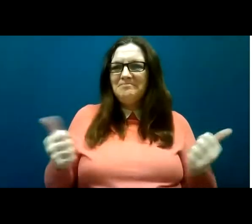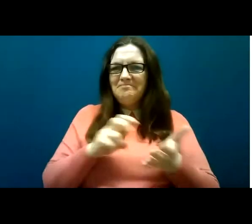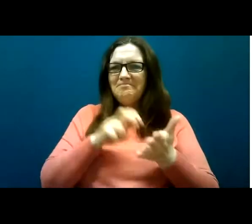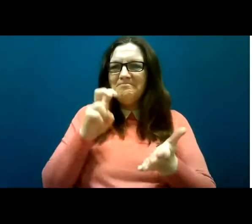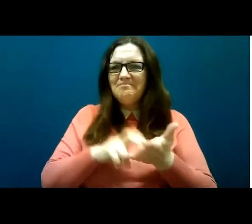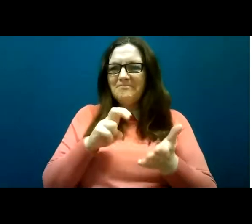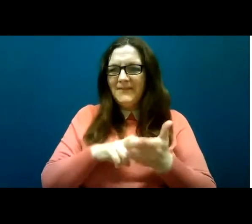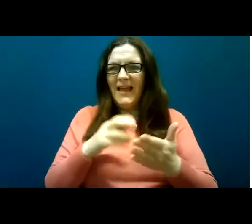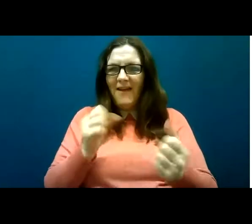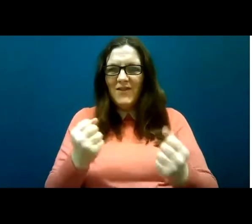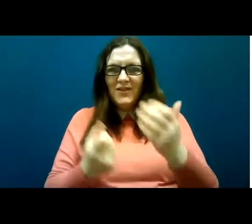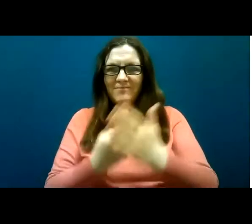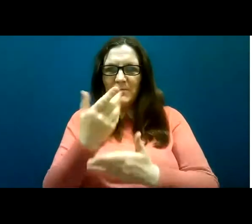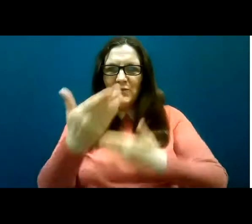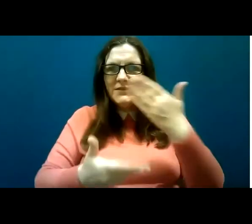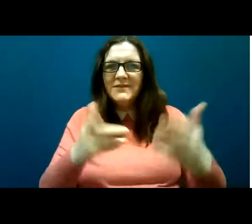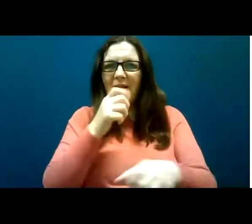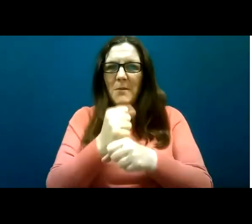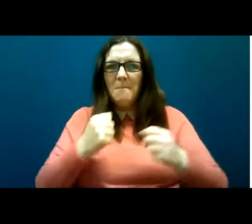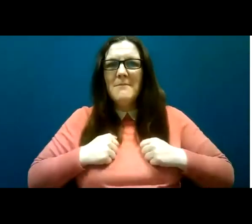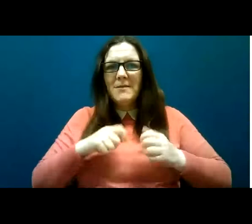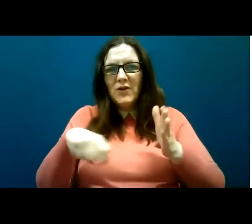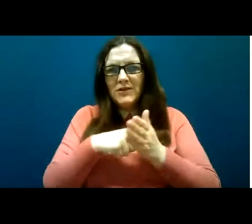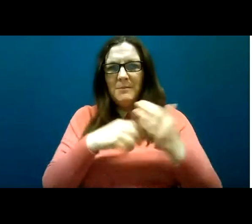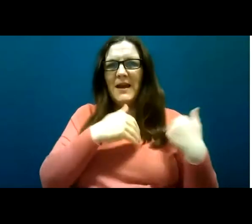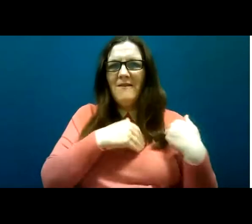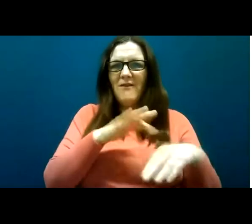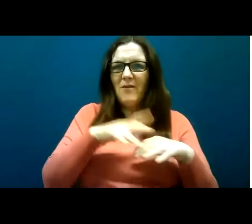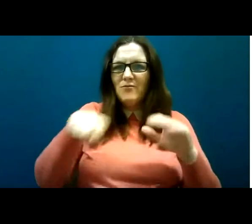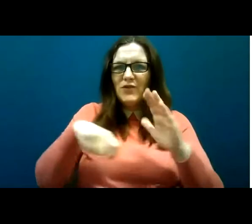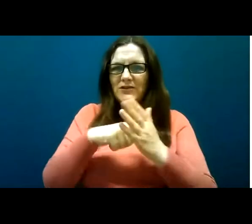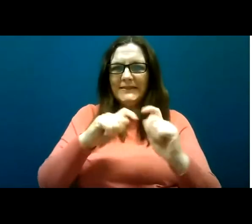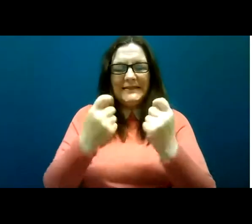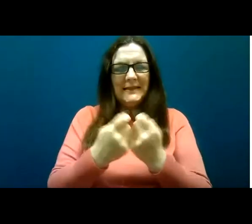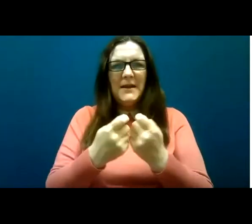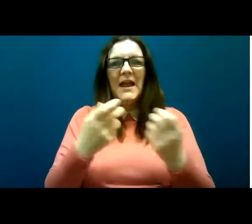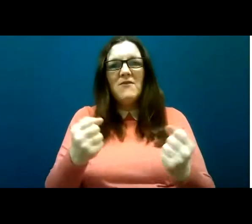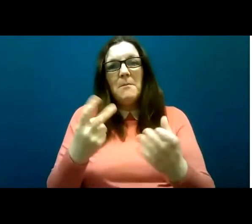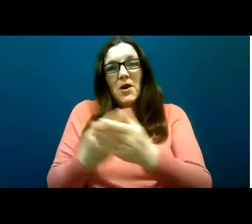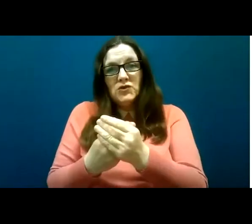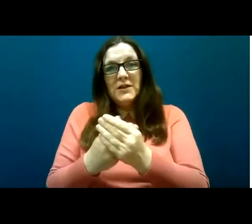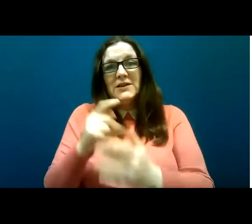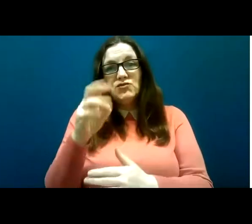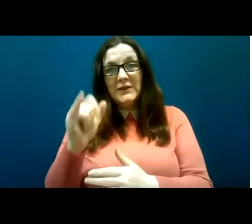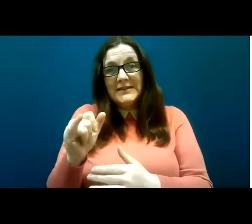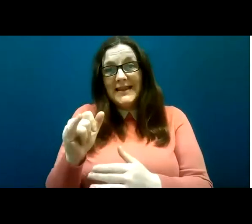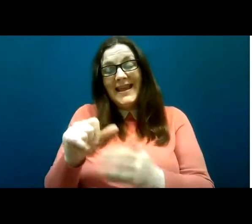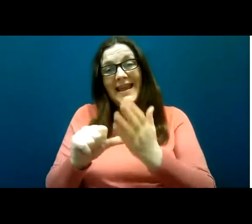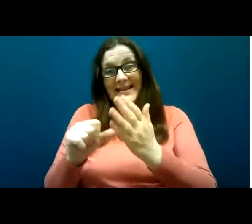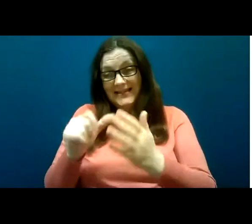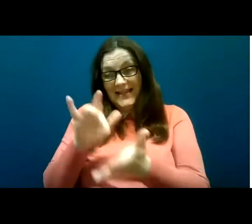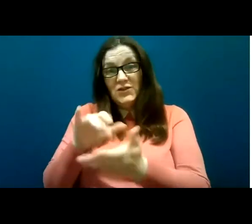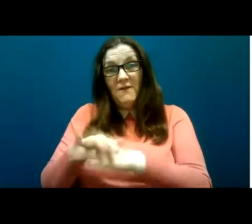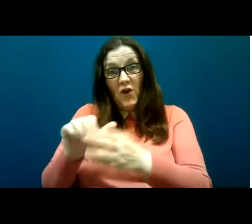present on this project on behalf of the project team, which is a partnership between the Trinity Centre for Ageing and Intellectual Disability